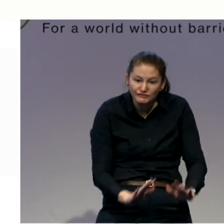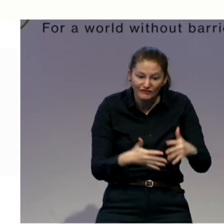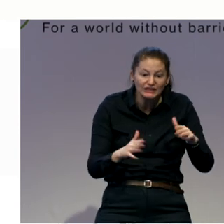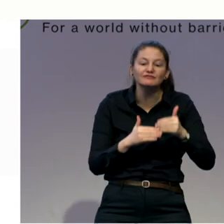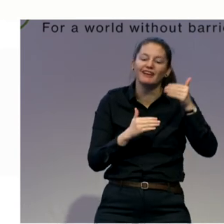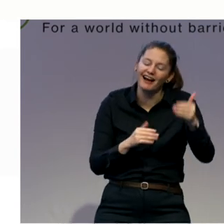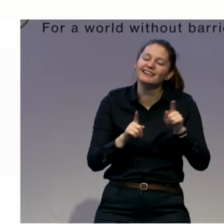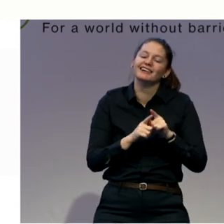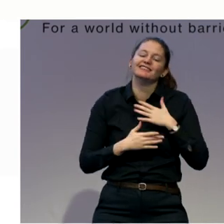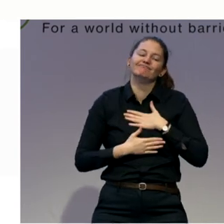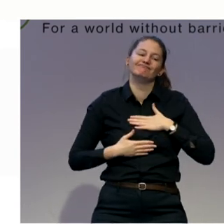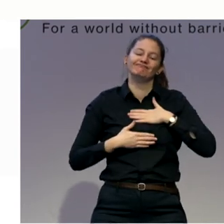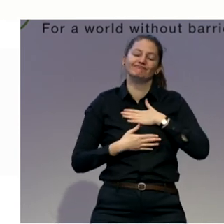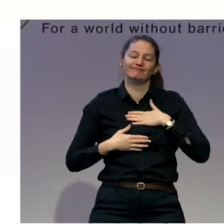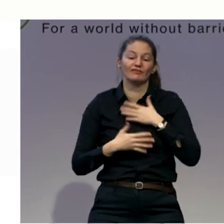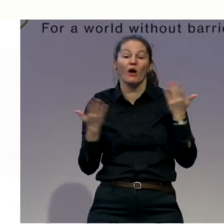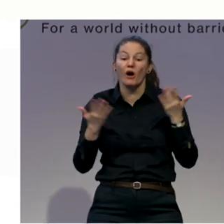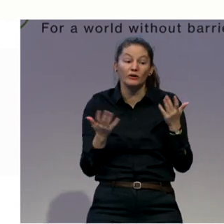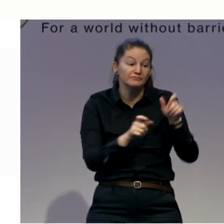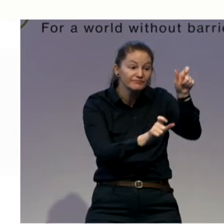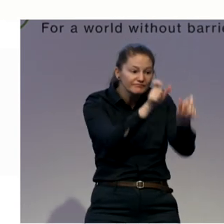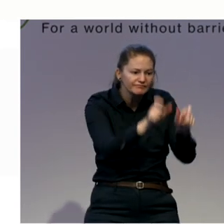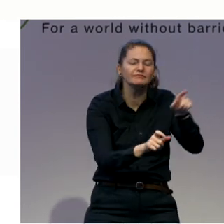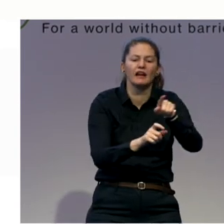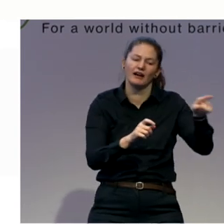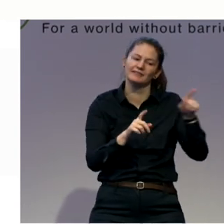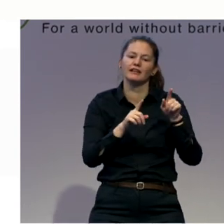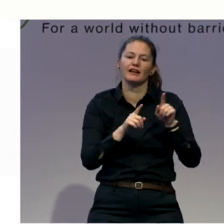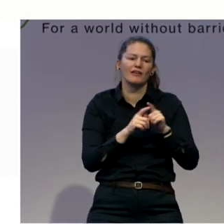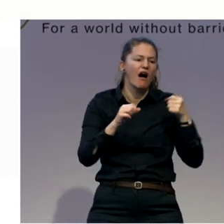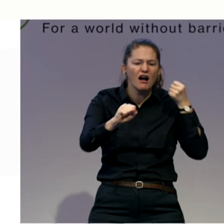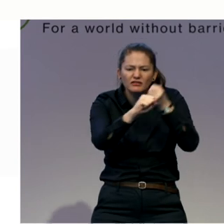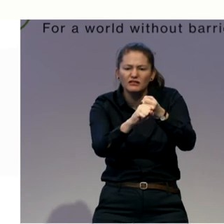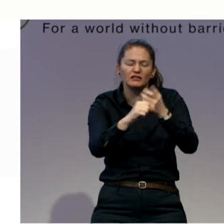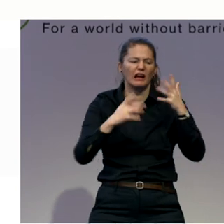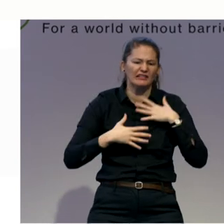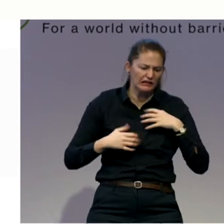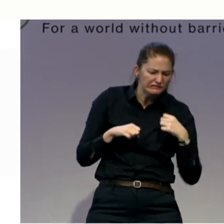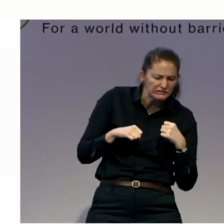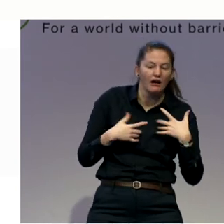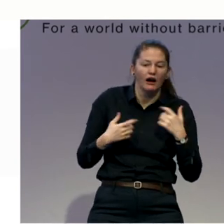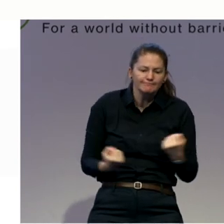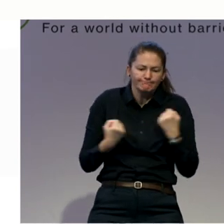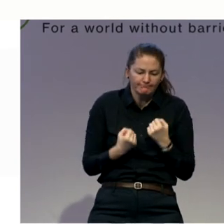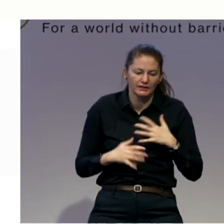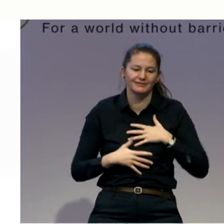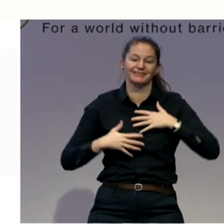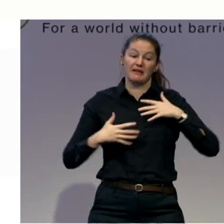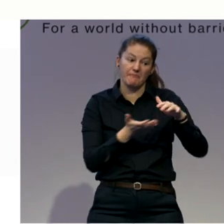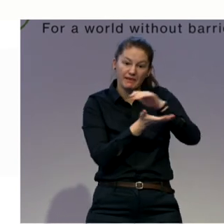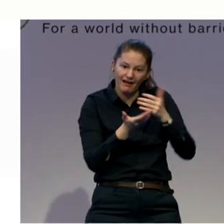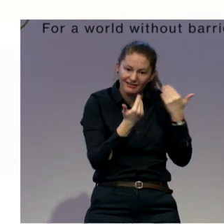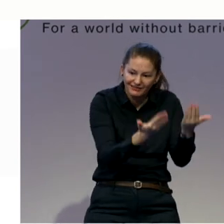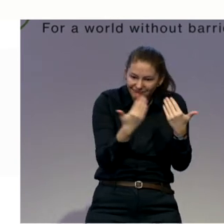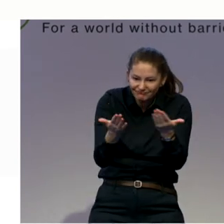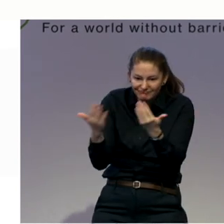rehabilitation. All the exercises are developed with modifications and those